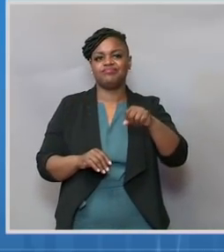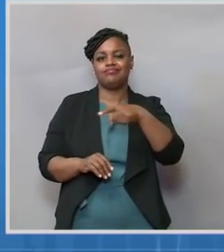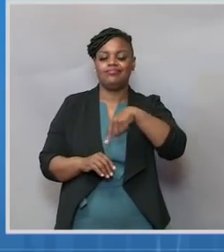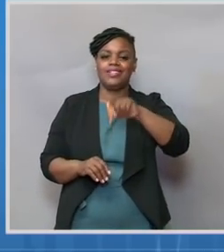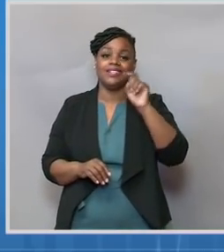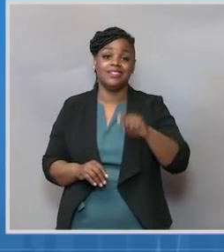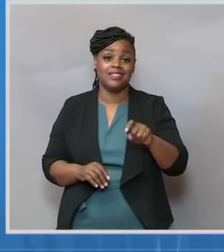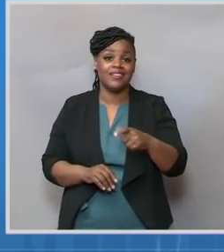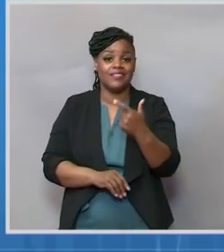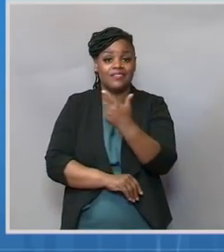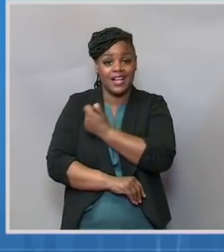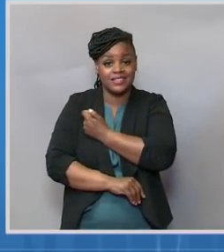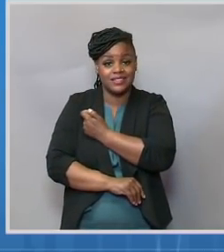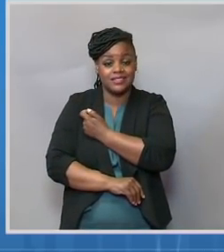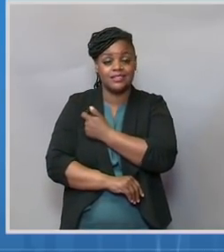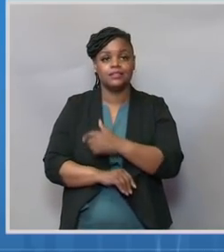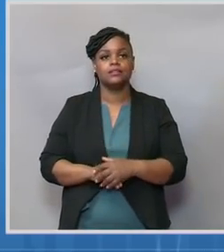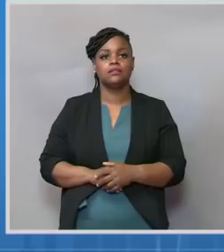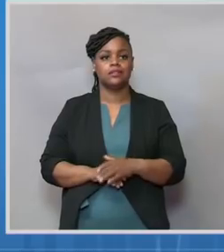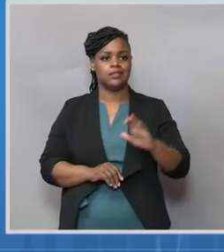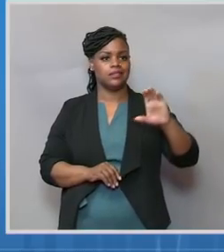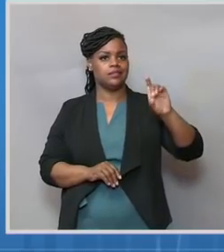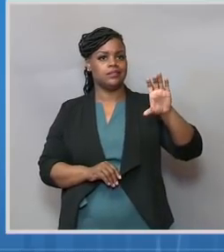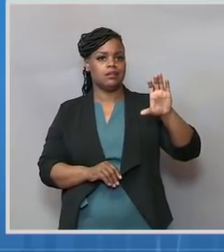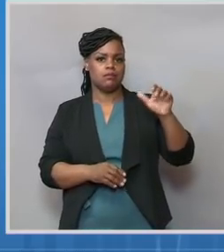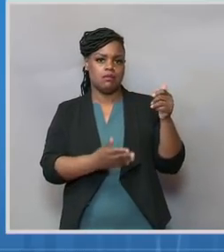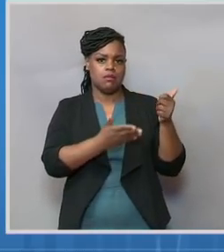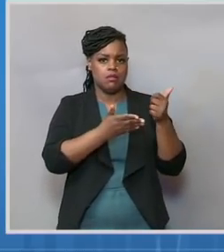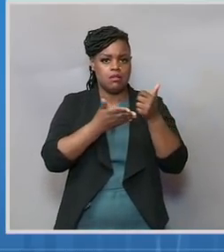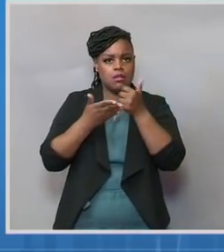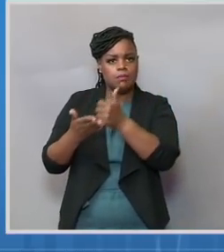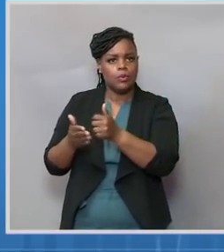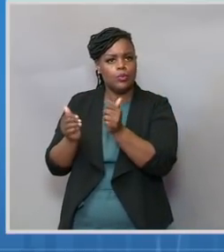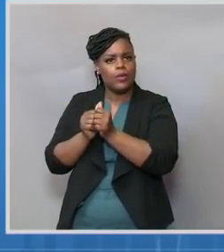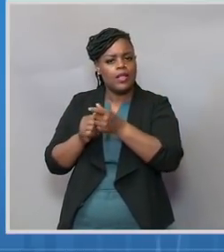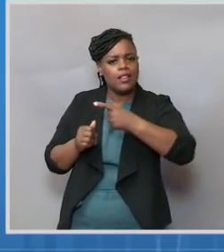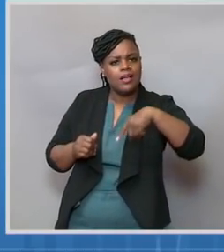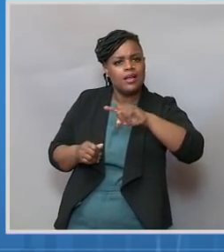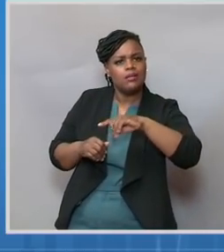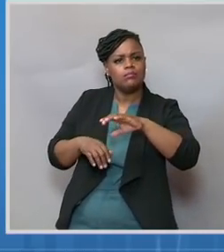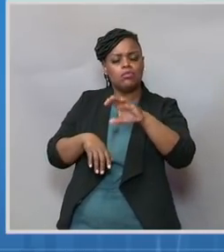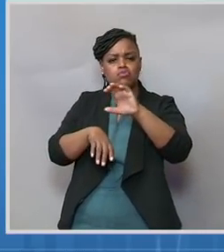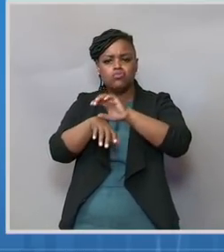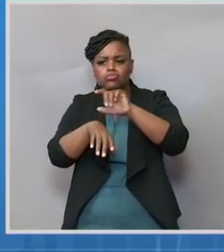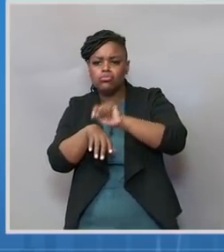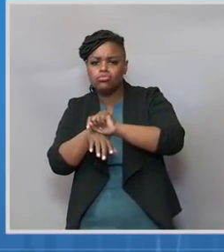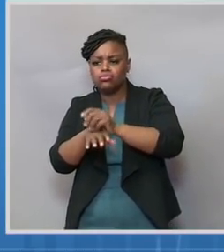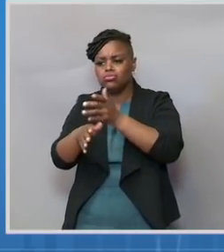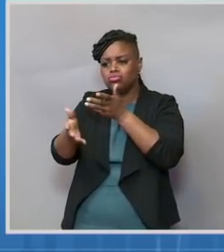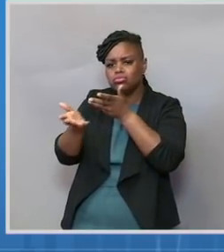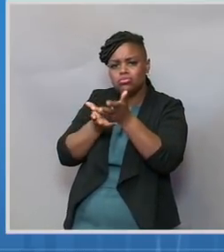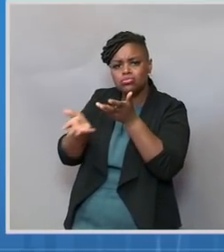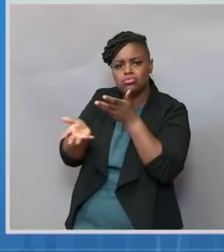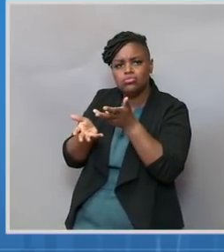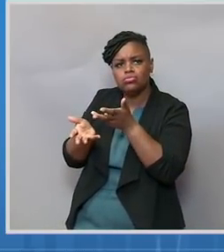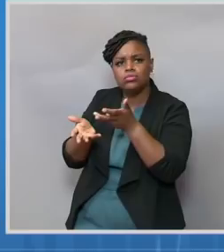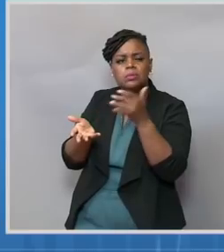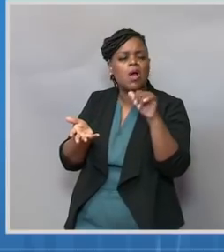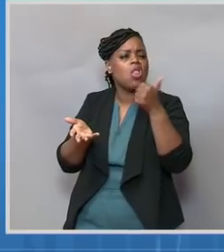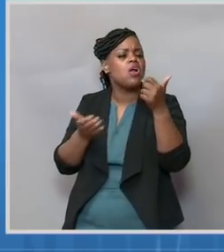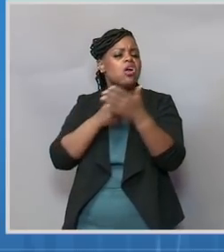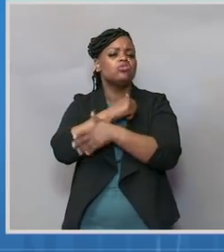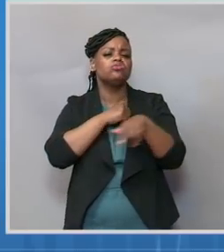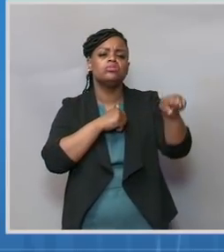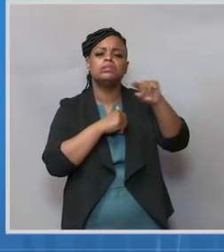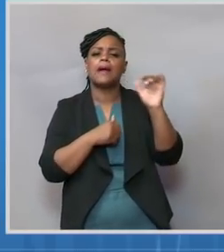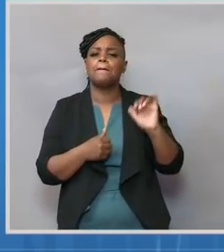is helping out by consulting with them, as they have in other countries in which there are situations and giving technical assistance.